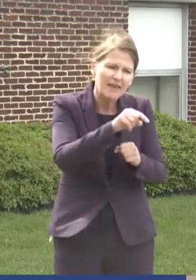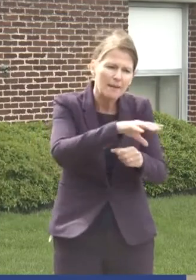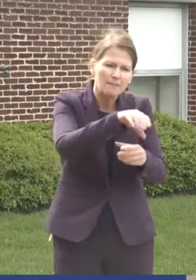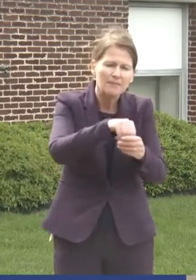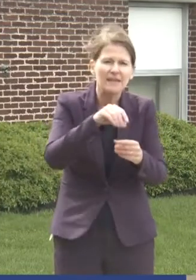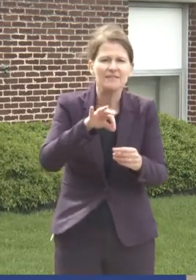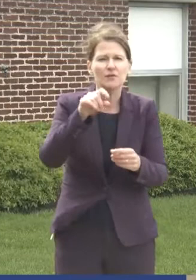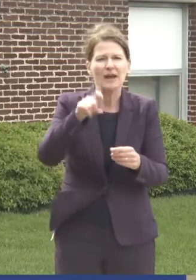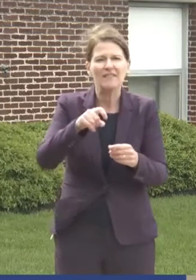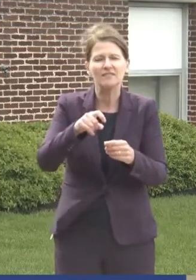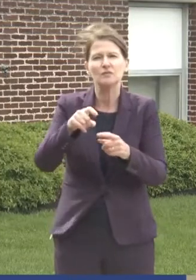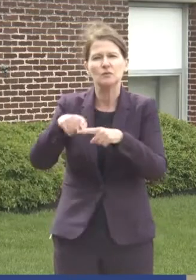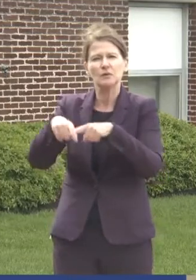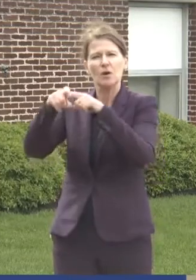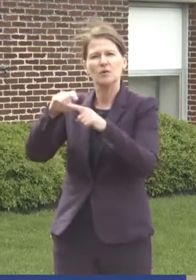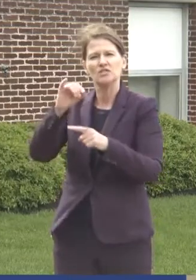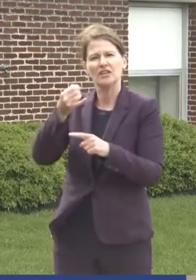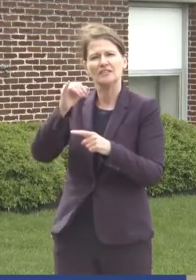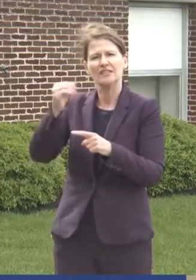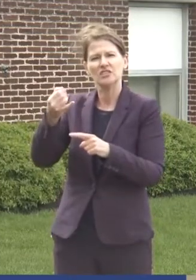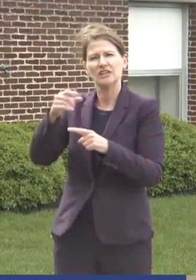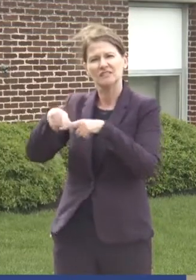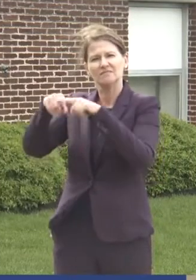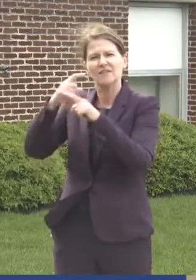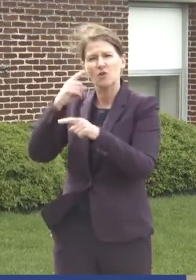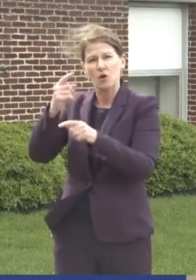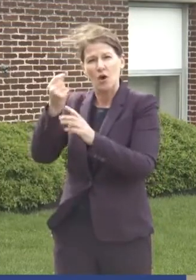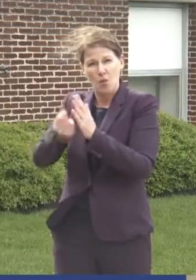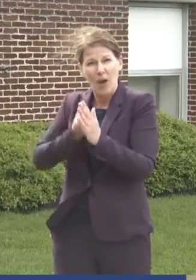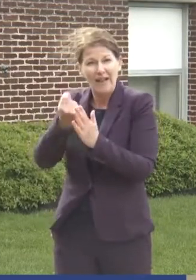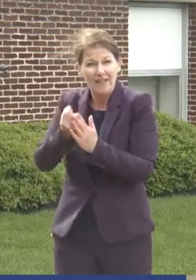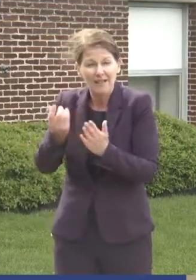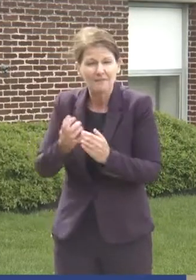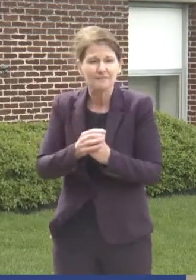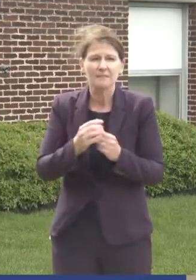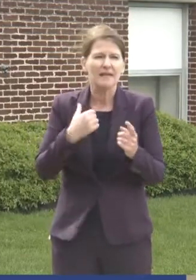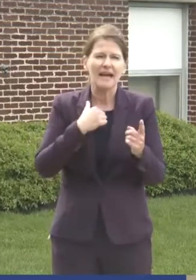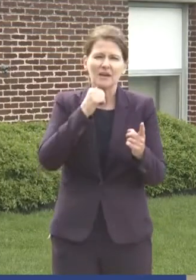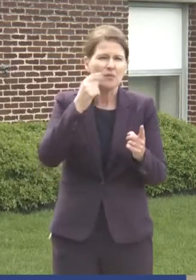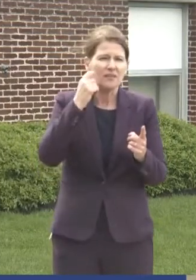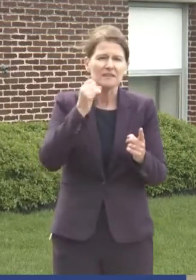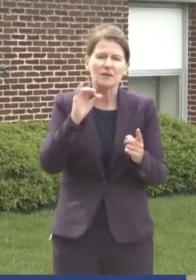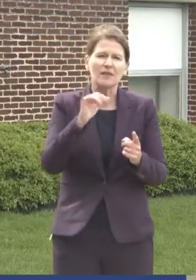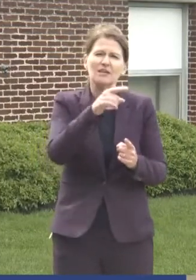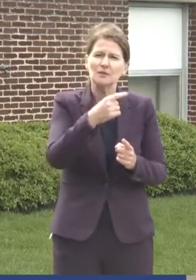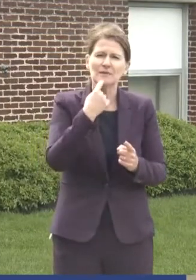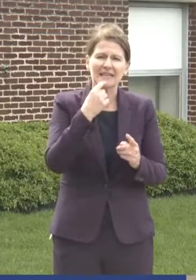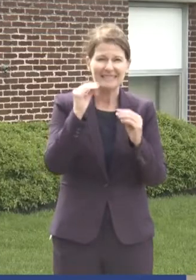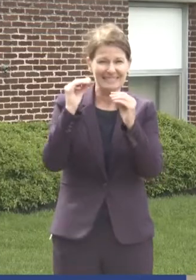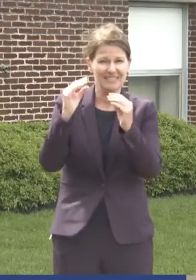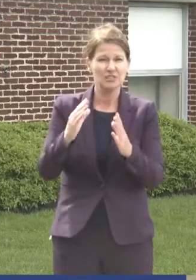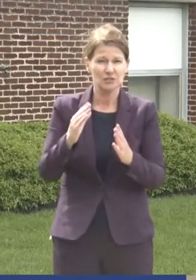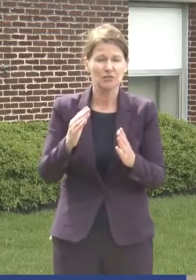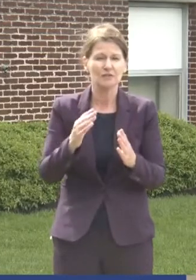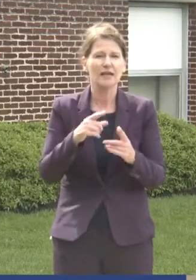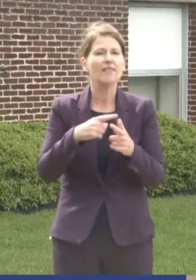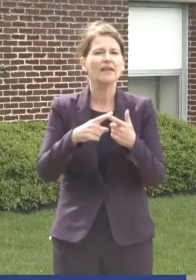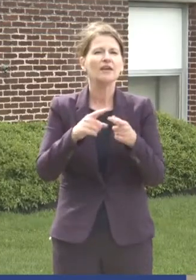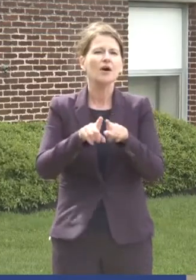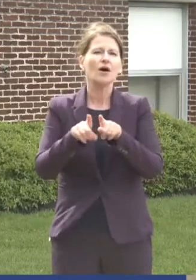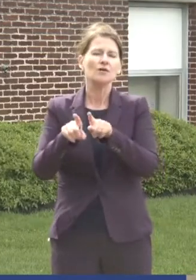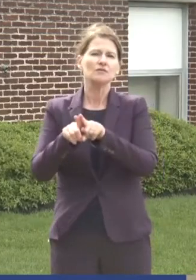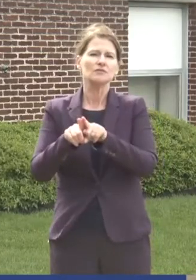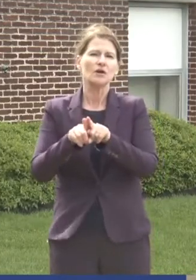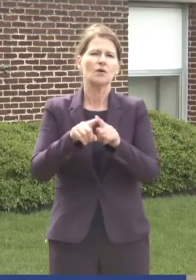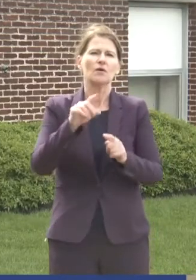Johnson on the shelf for a while? I don't I don't think so. The the as you pointed out, the teachers and then we also did